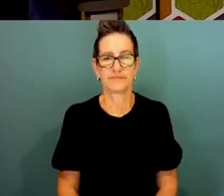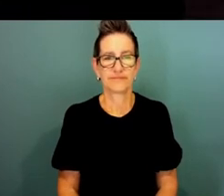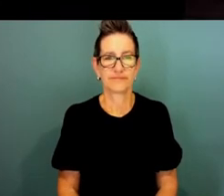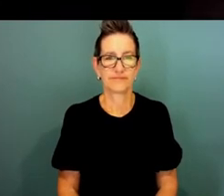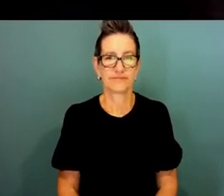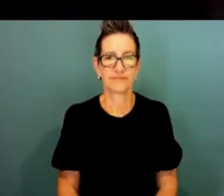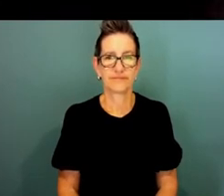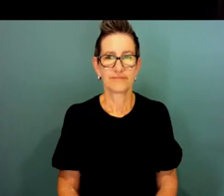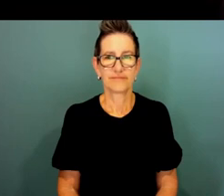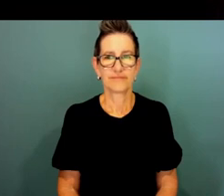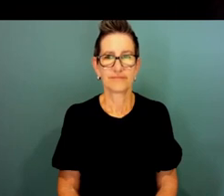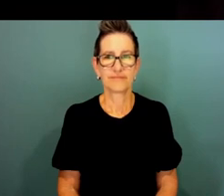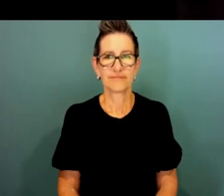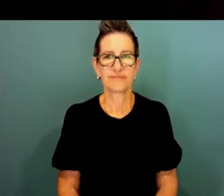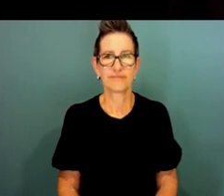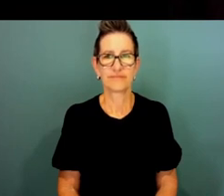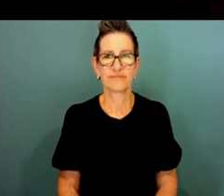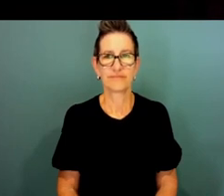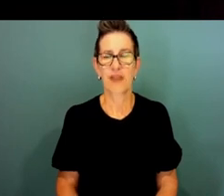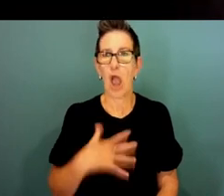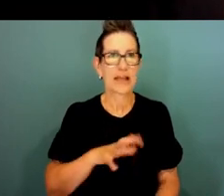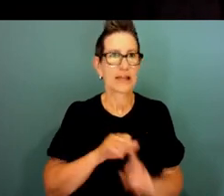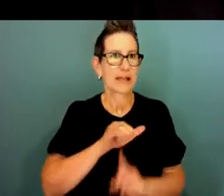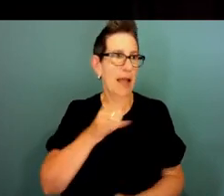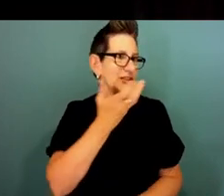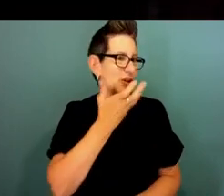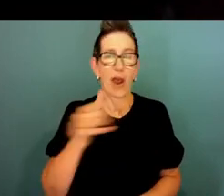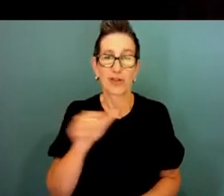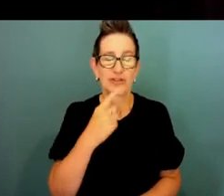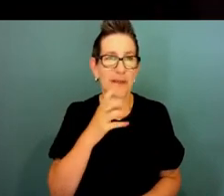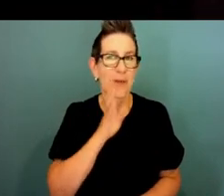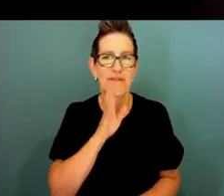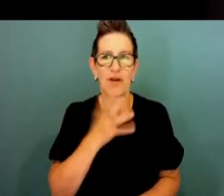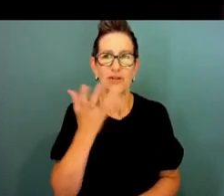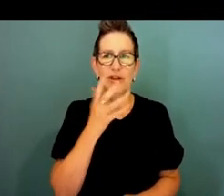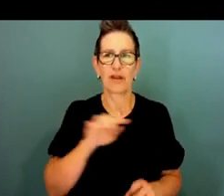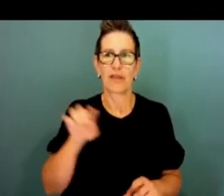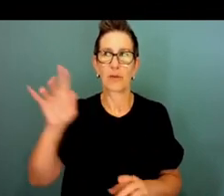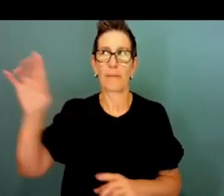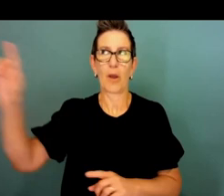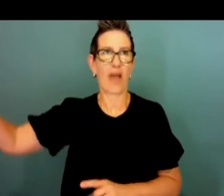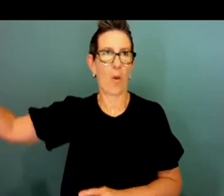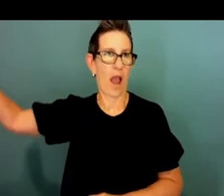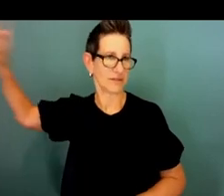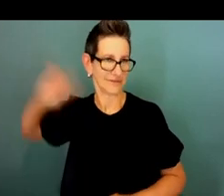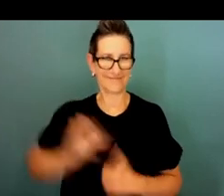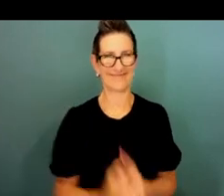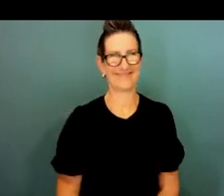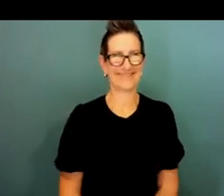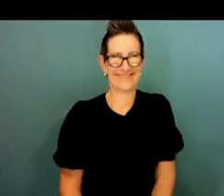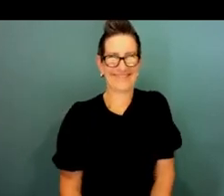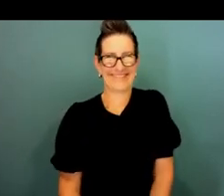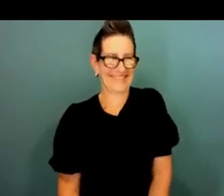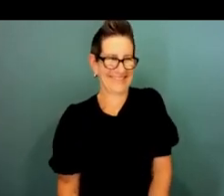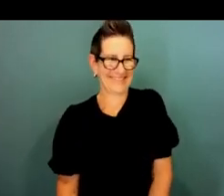I've got to catch a plane. Sorry. I meant to say that at the end. That's why I've got to go this way. Thank you